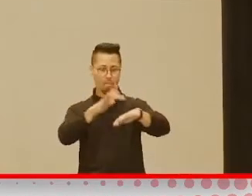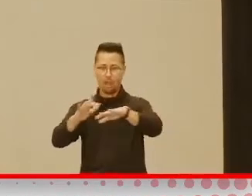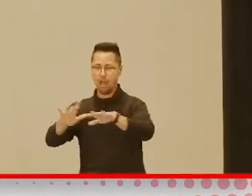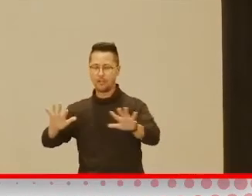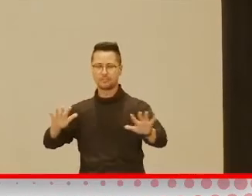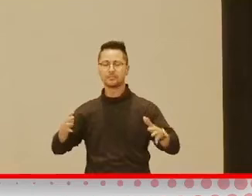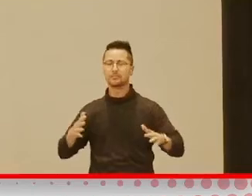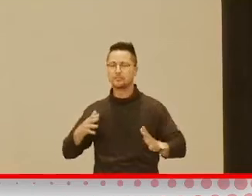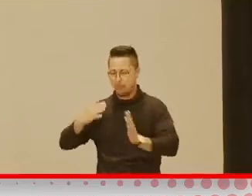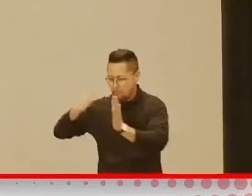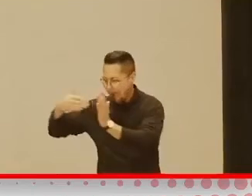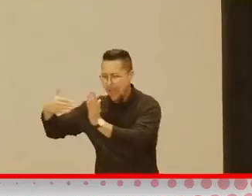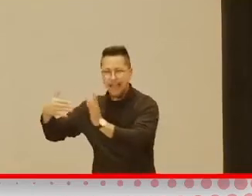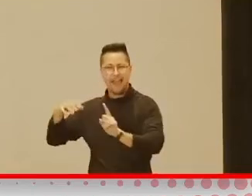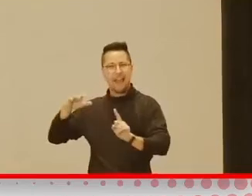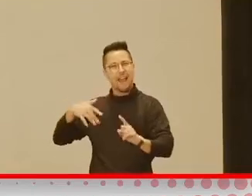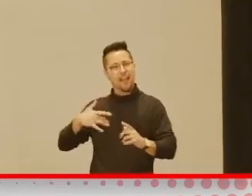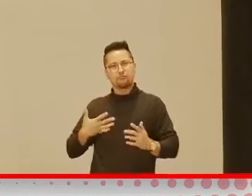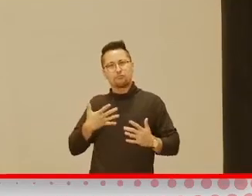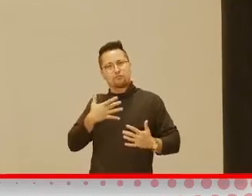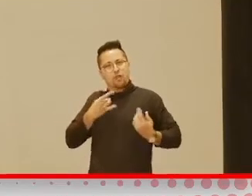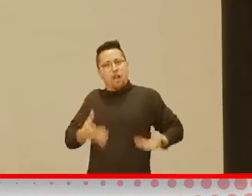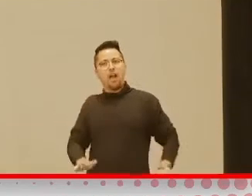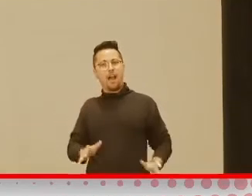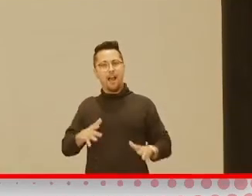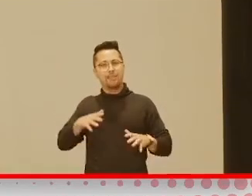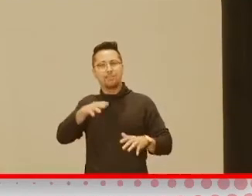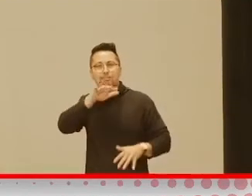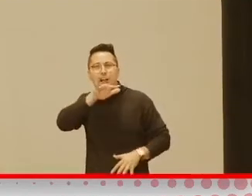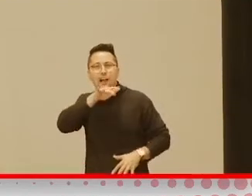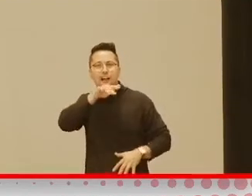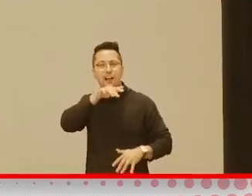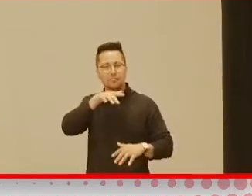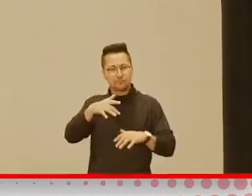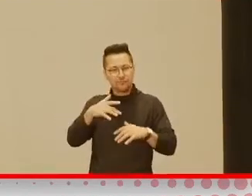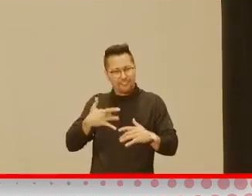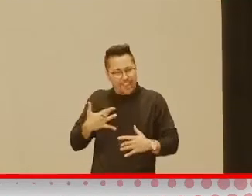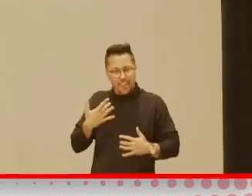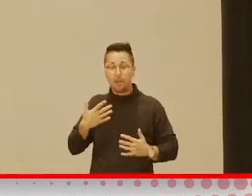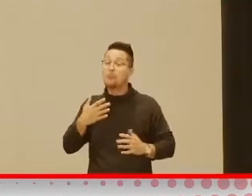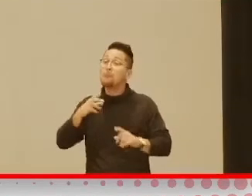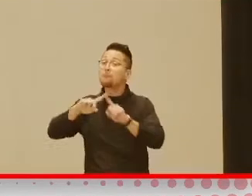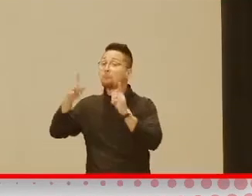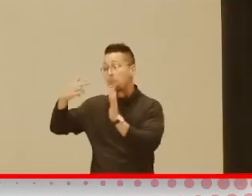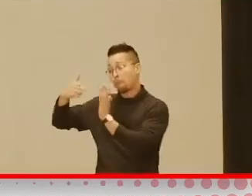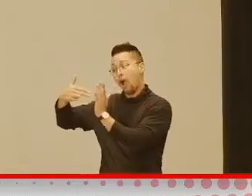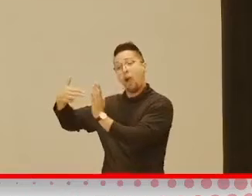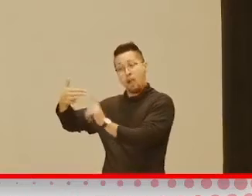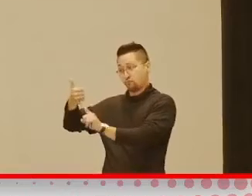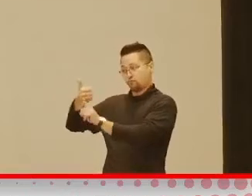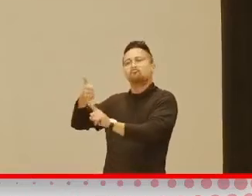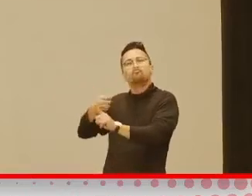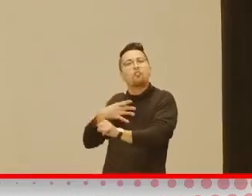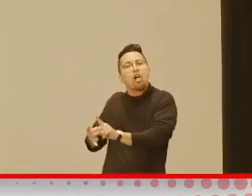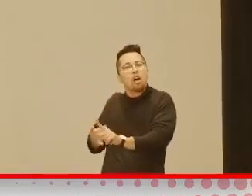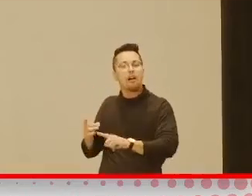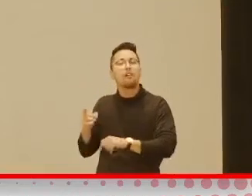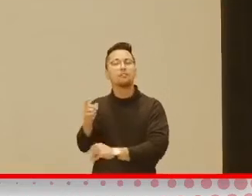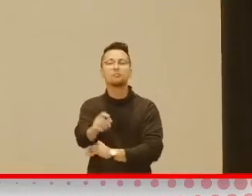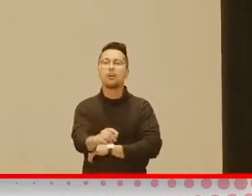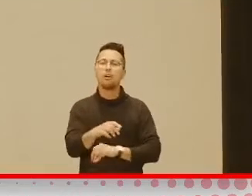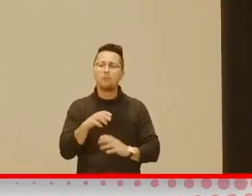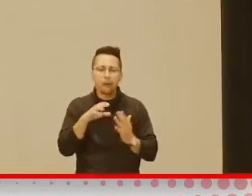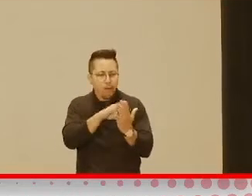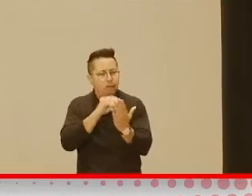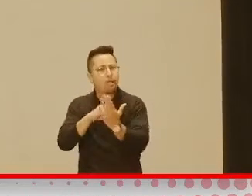you know, paints and things like that on his hands. But he, you know, would like the paintbrush and stuff like that. So, you know, learning about colors and textures,